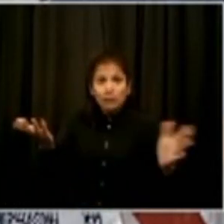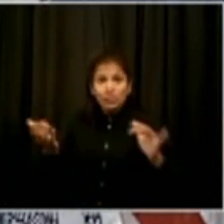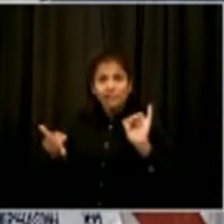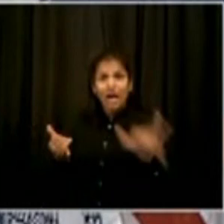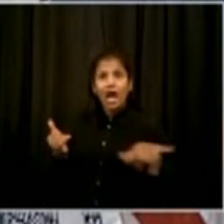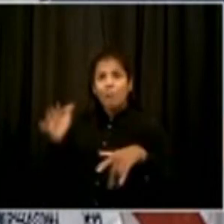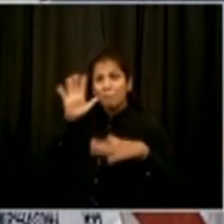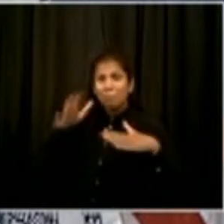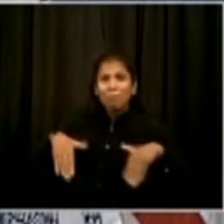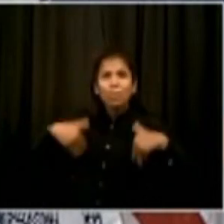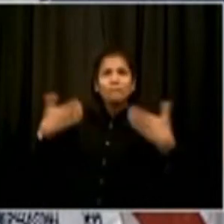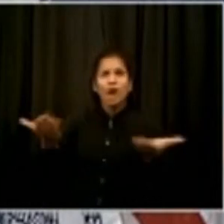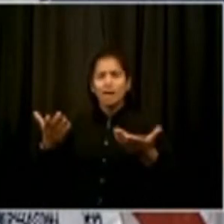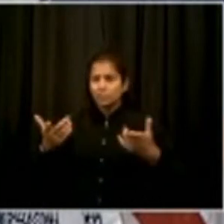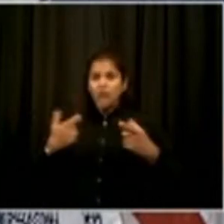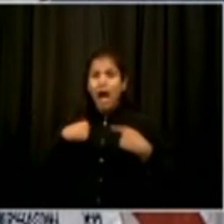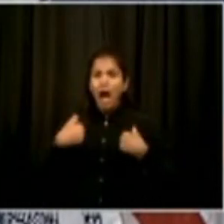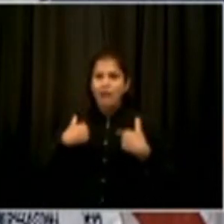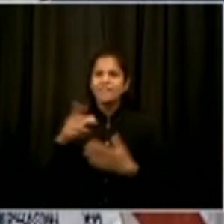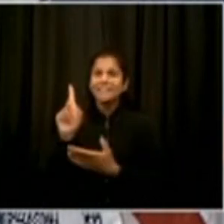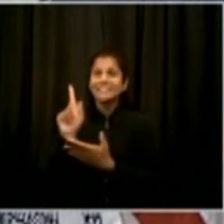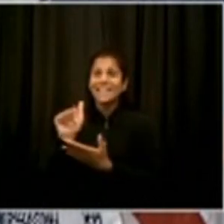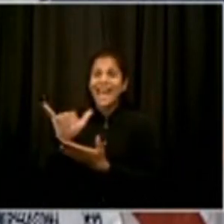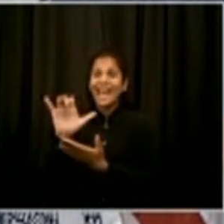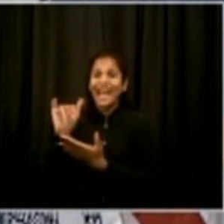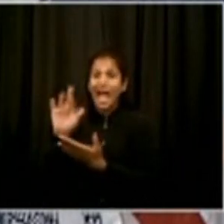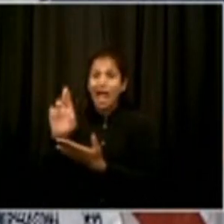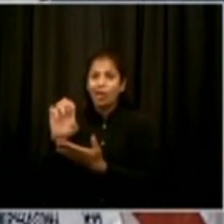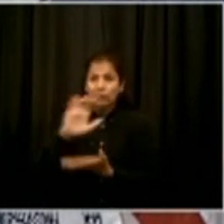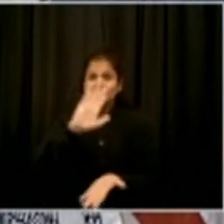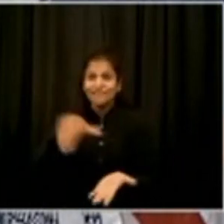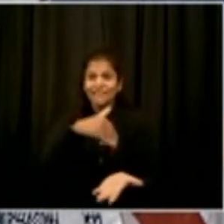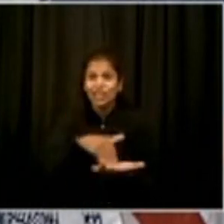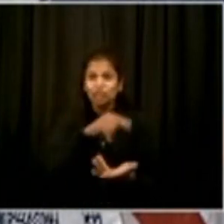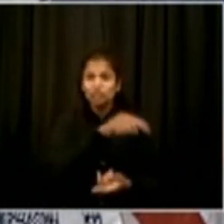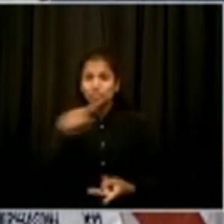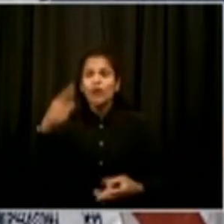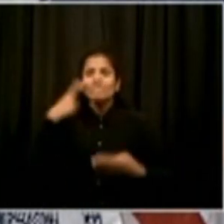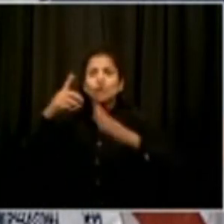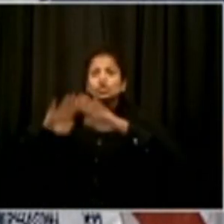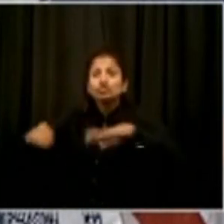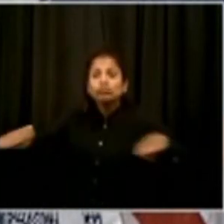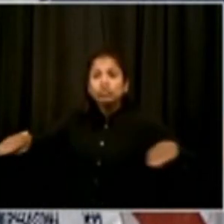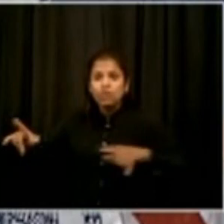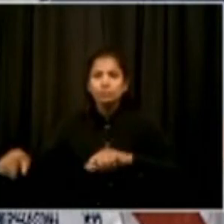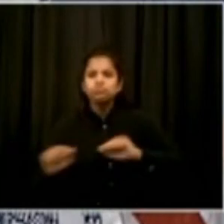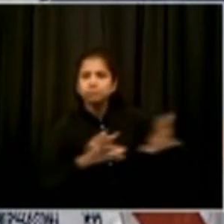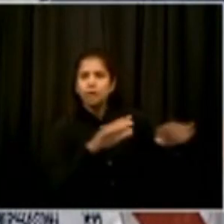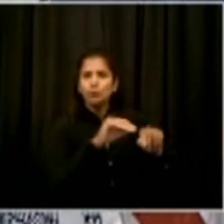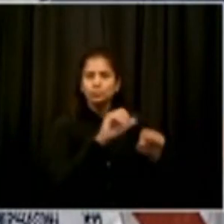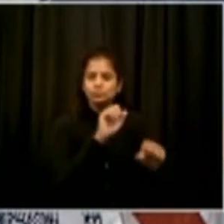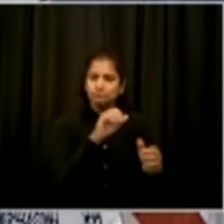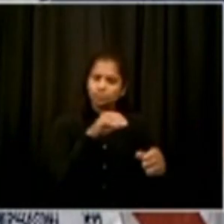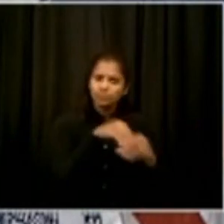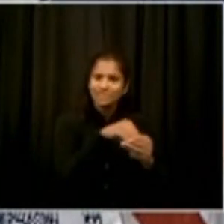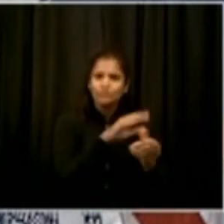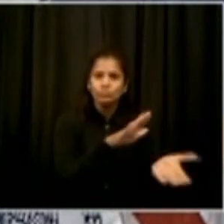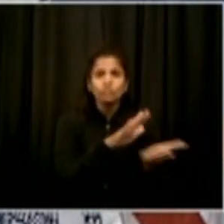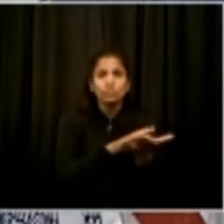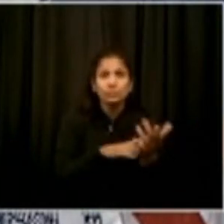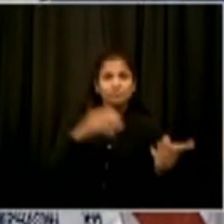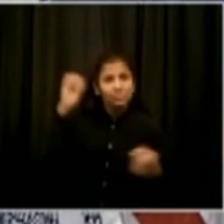And parents are going to use all the resources of their command. Their family, friends, fellow parents are all going to work together. It will not be easy,